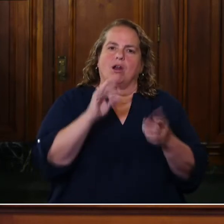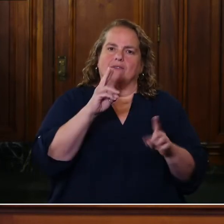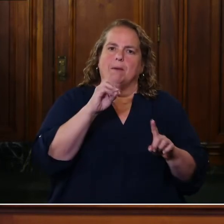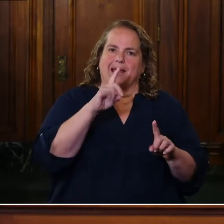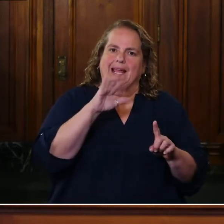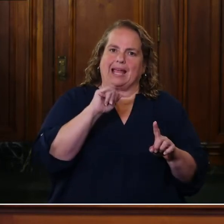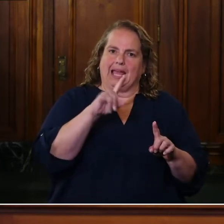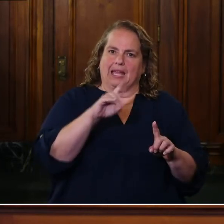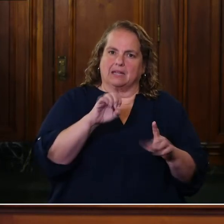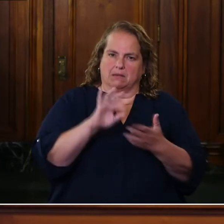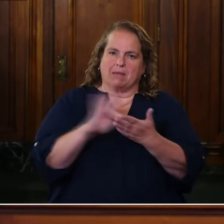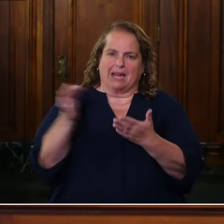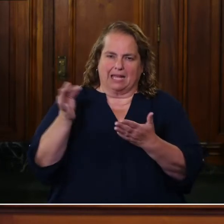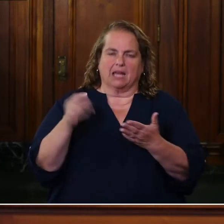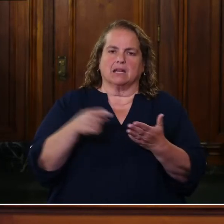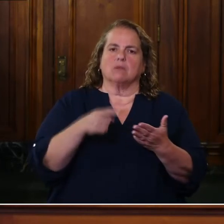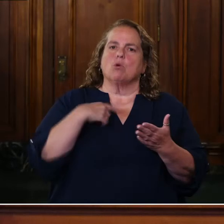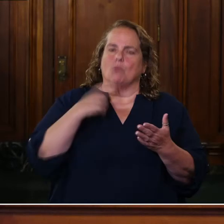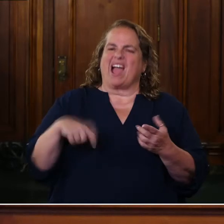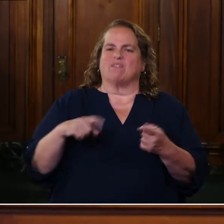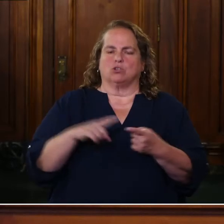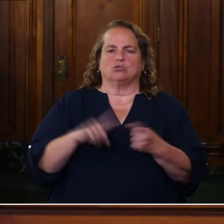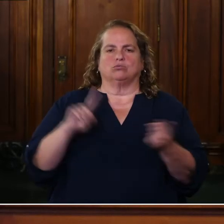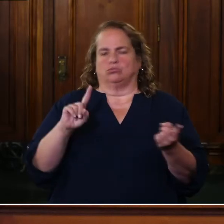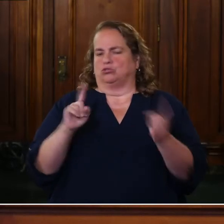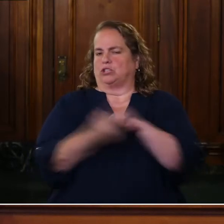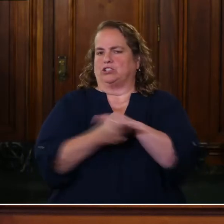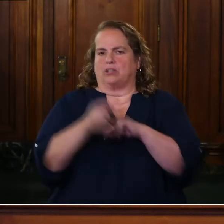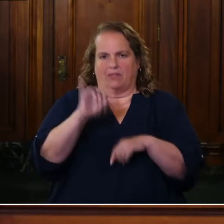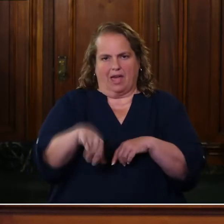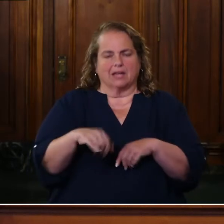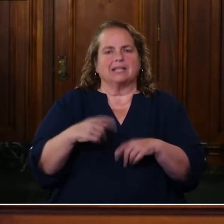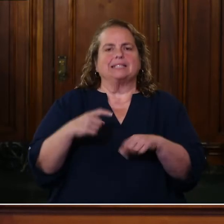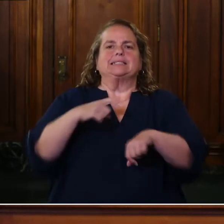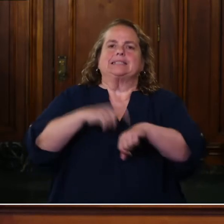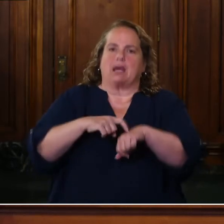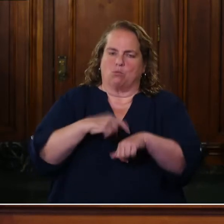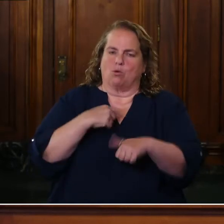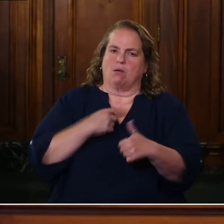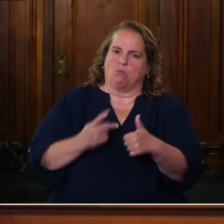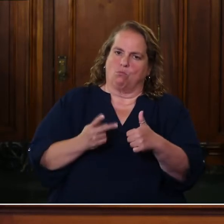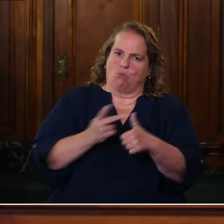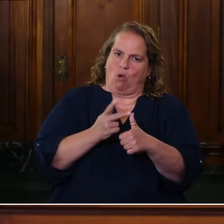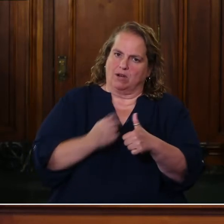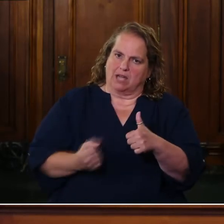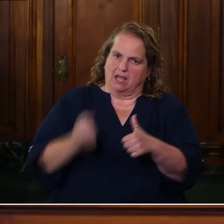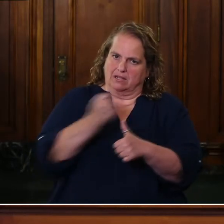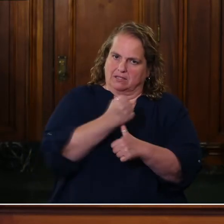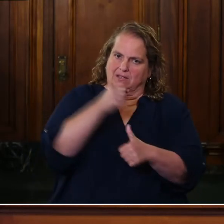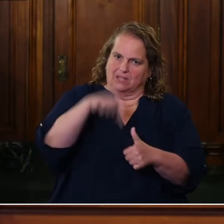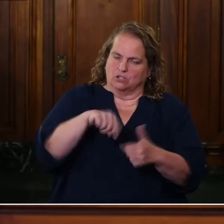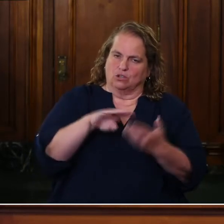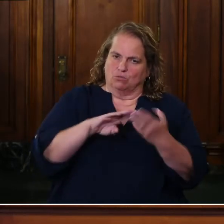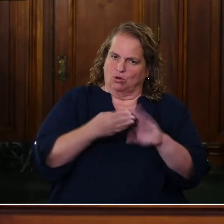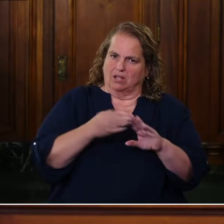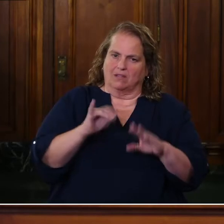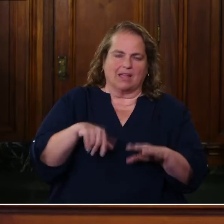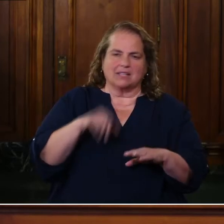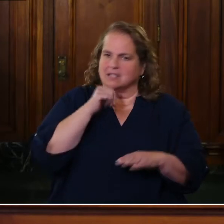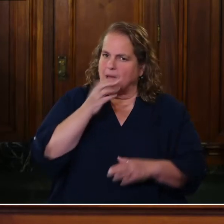reverse that. But it's time for the priority in this community that, that I've been hearing, has not been there.